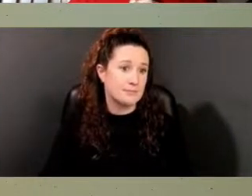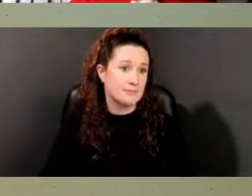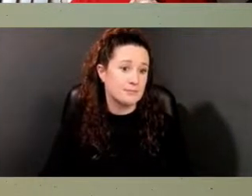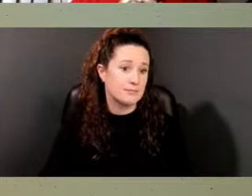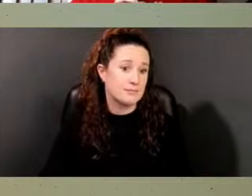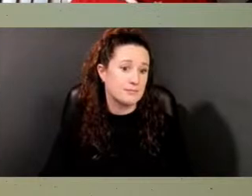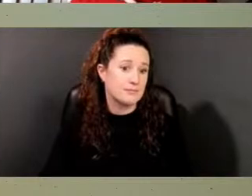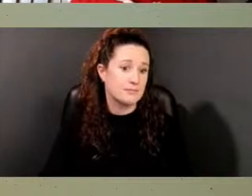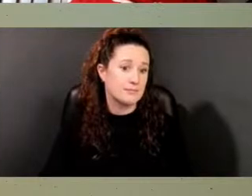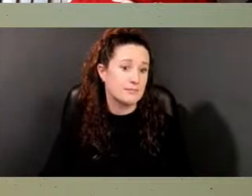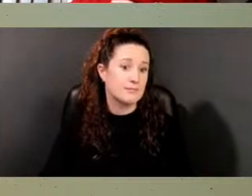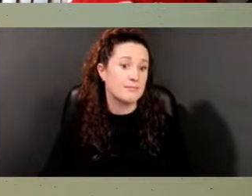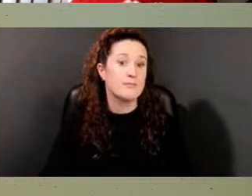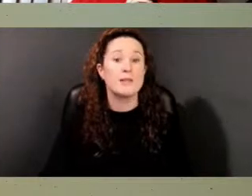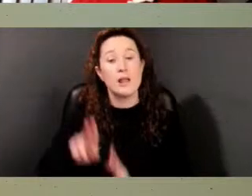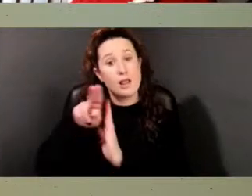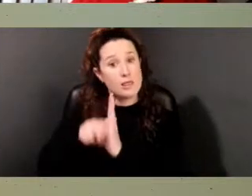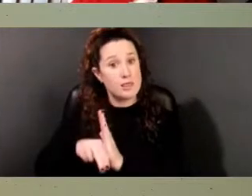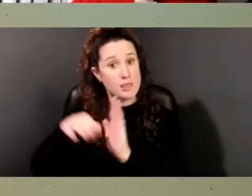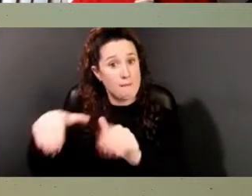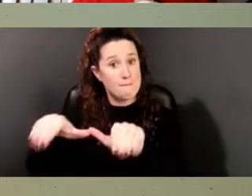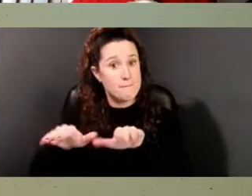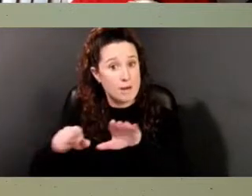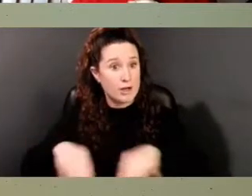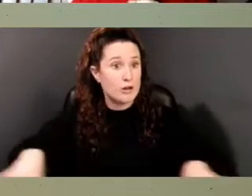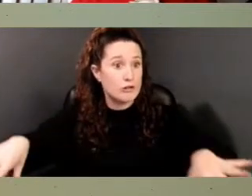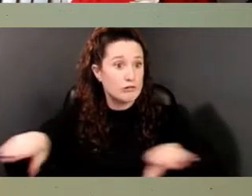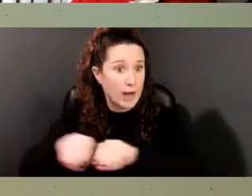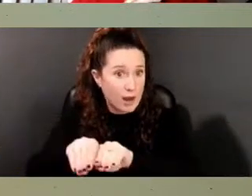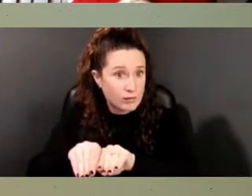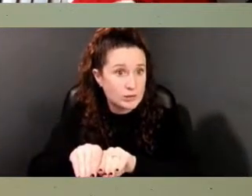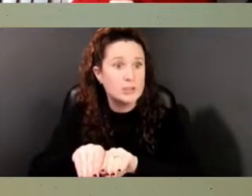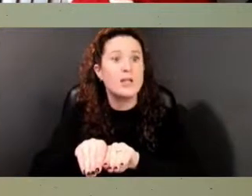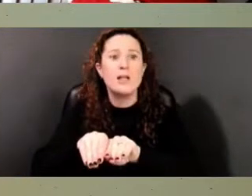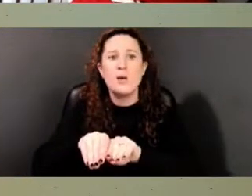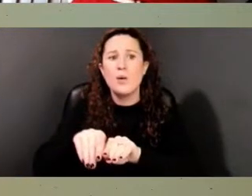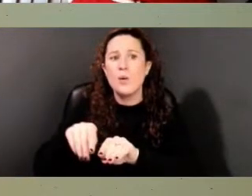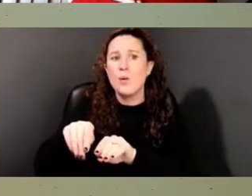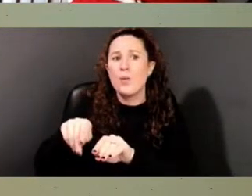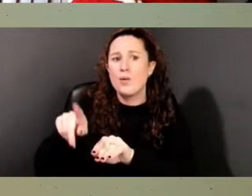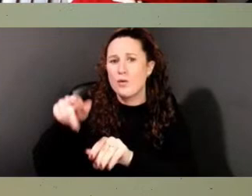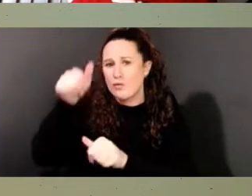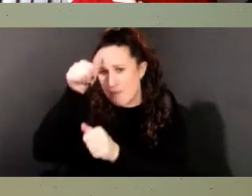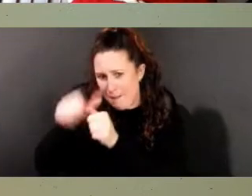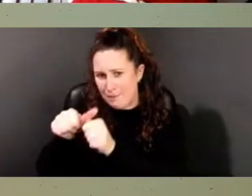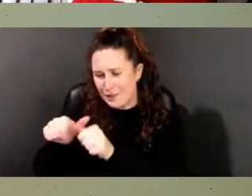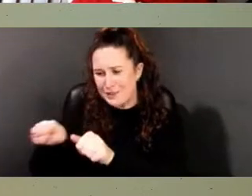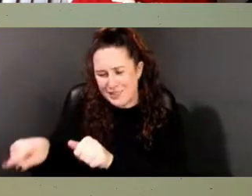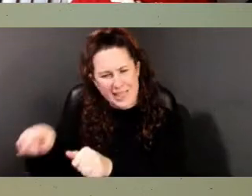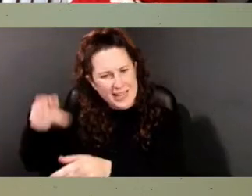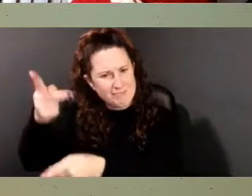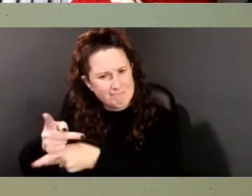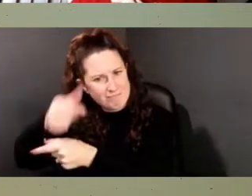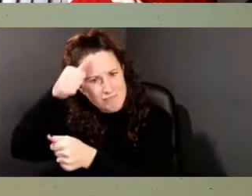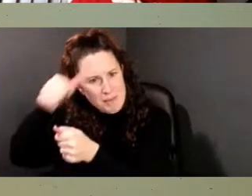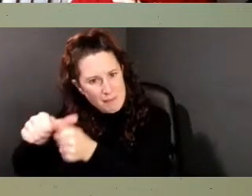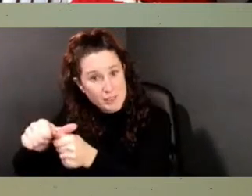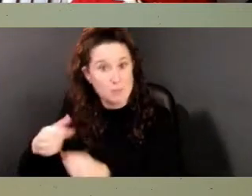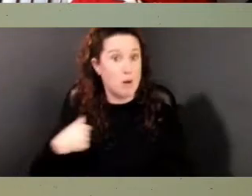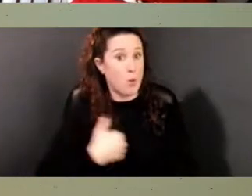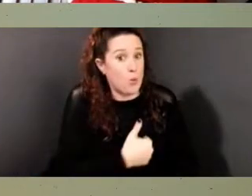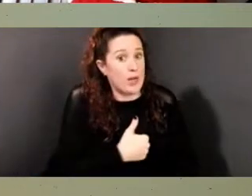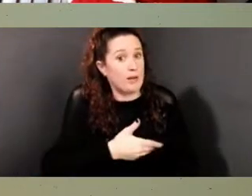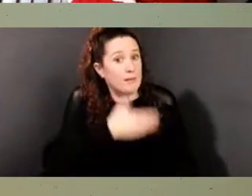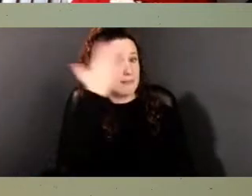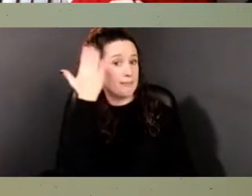The burial ground remembers when we forget. That's really a powerful statement in what we're saying here. The folks